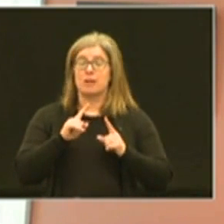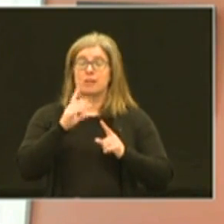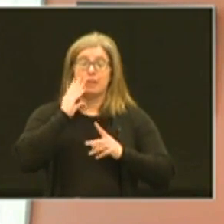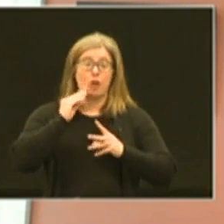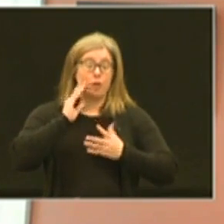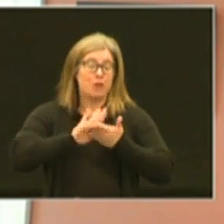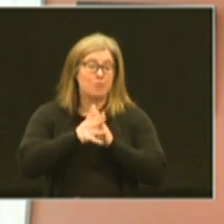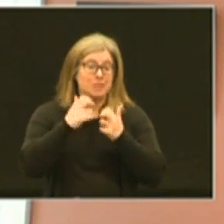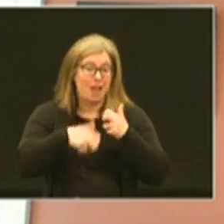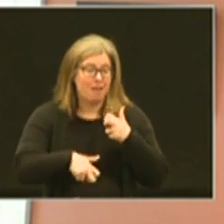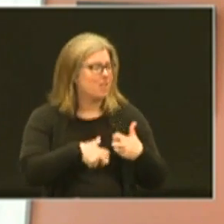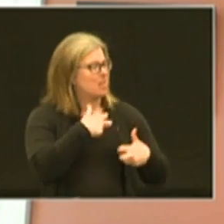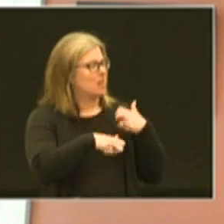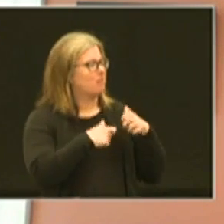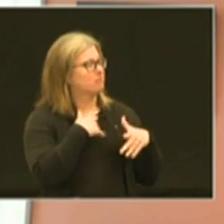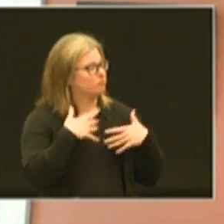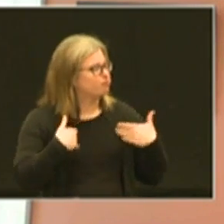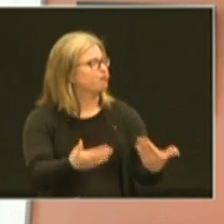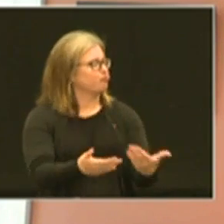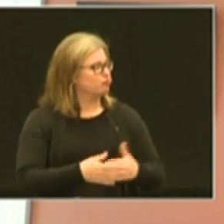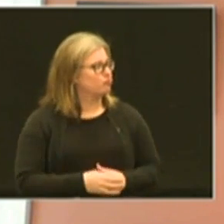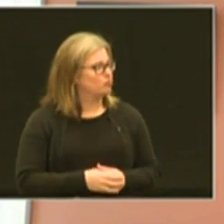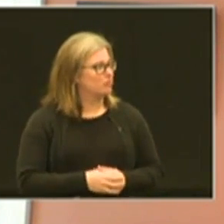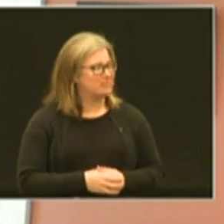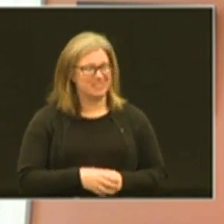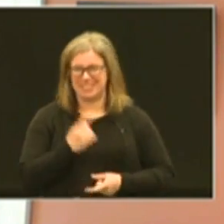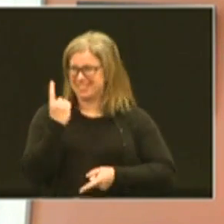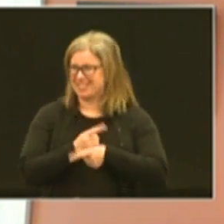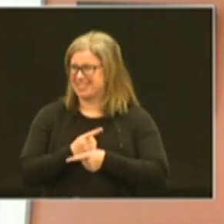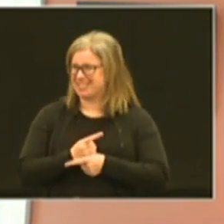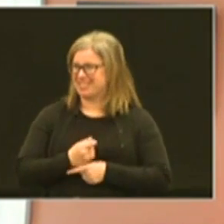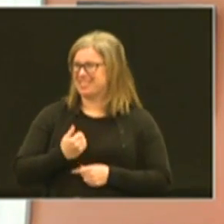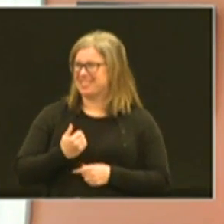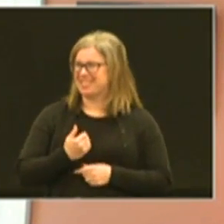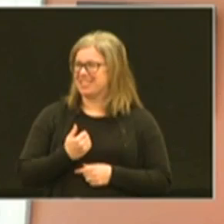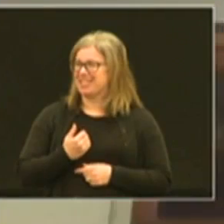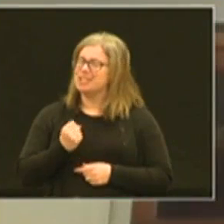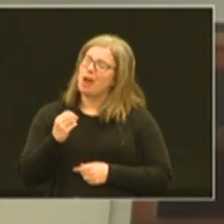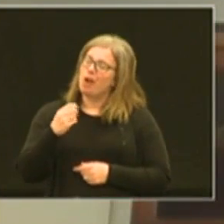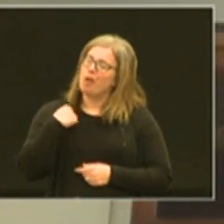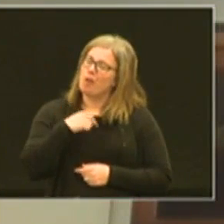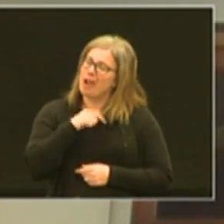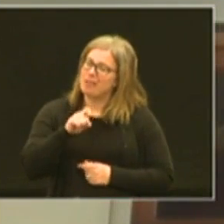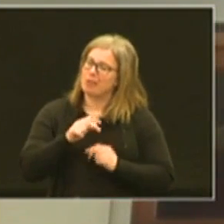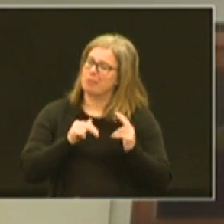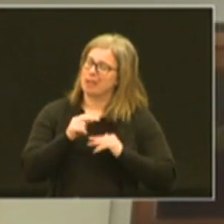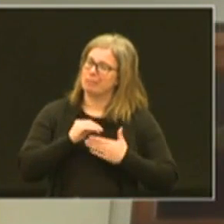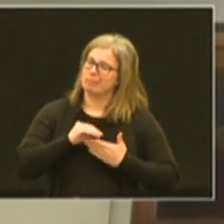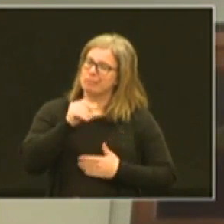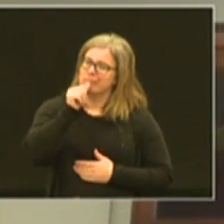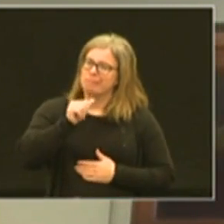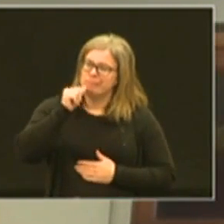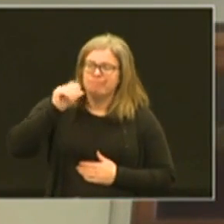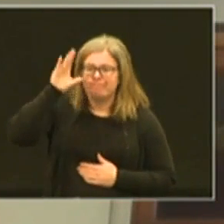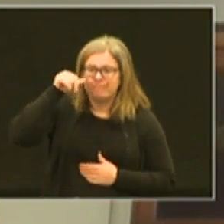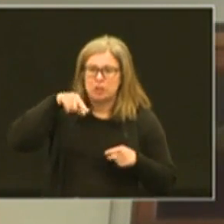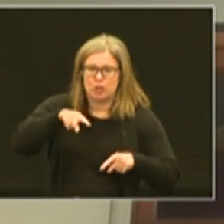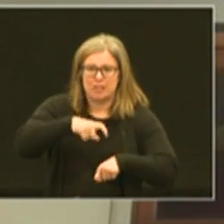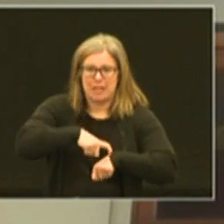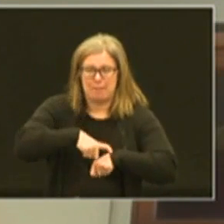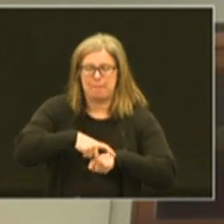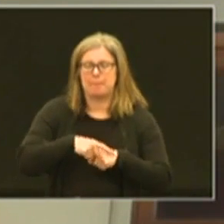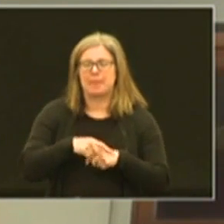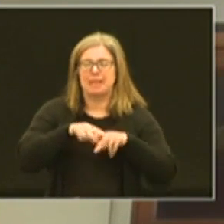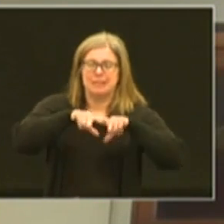tough get going get going that's right what it is so we gotta you know build up our resilience here during this tough time